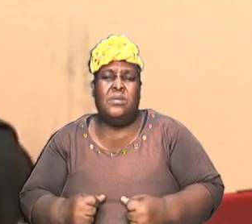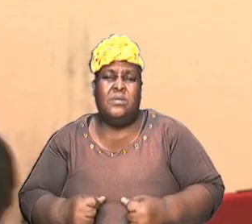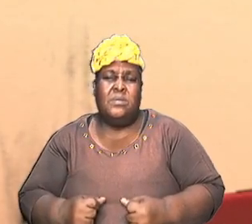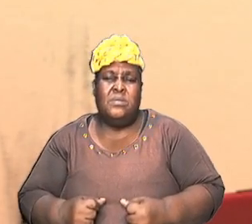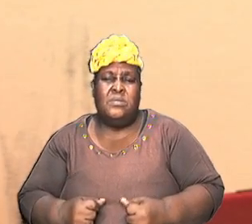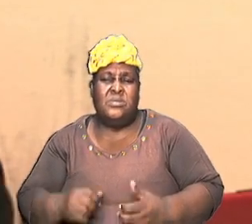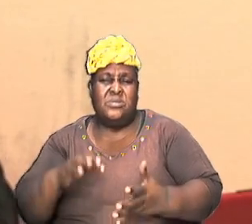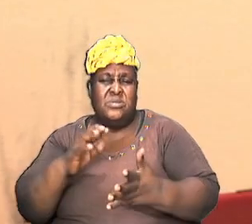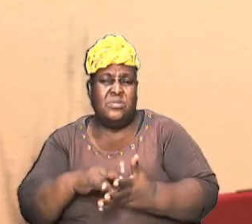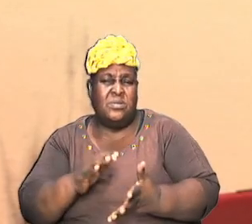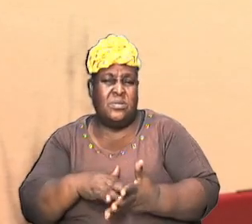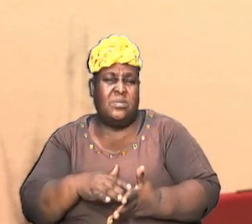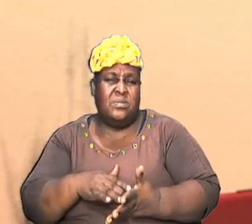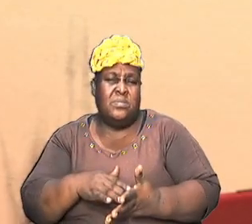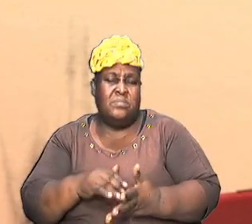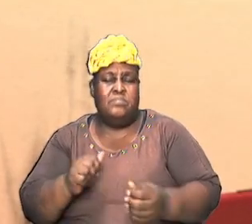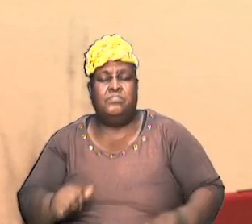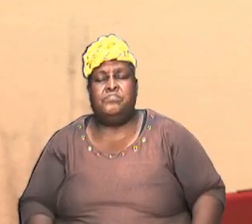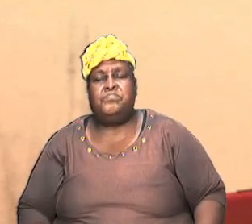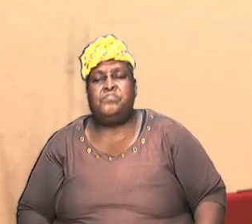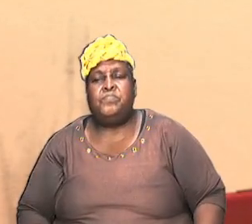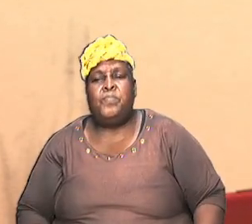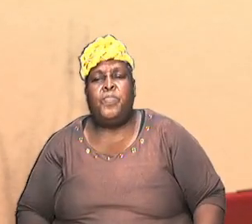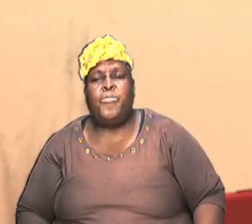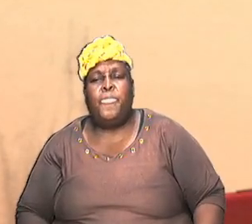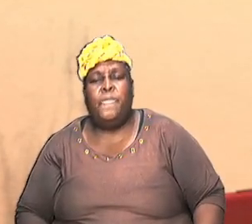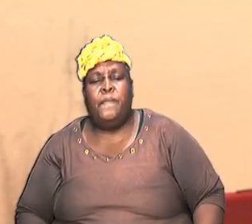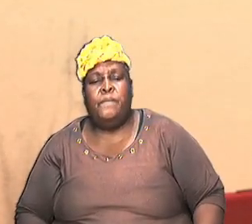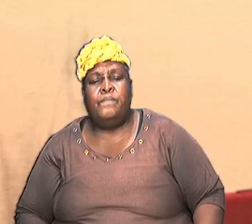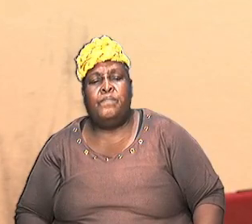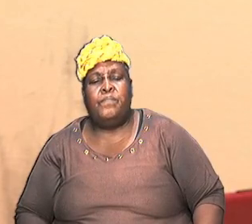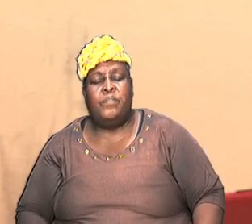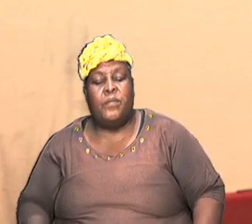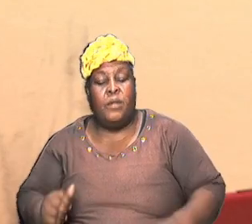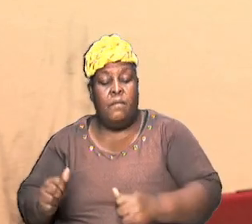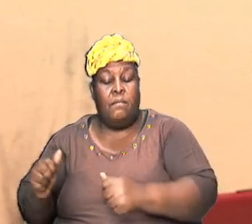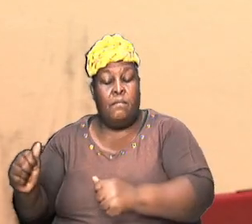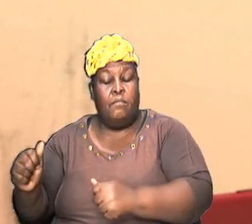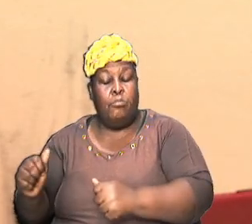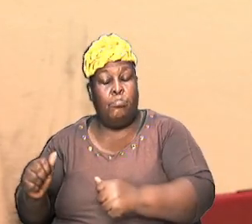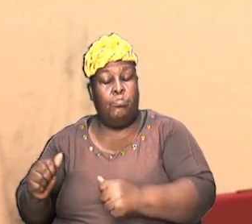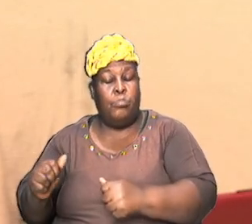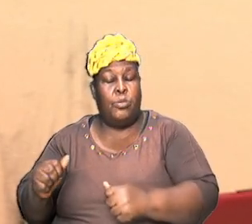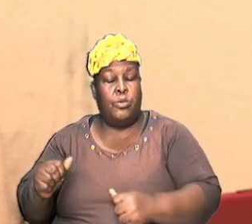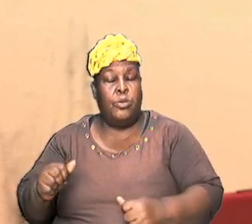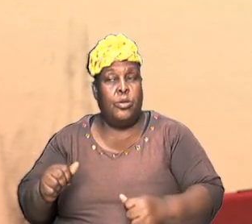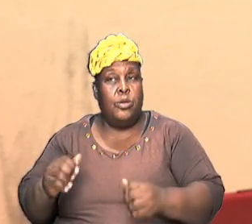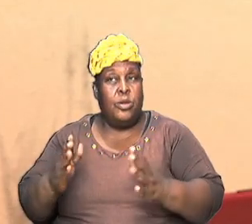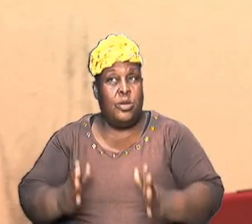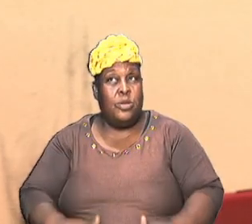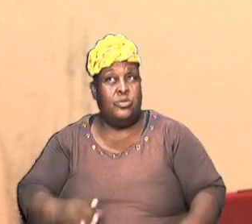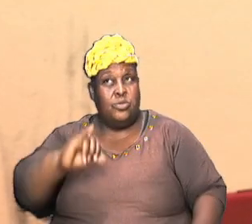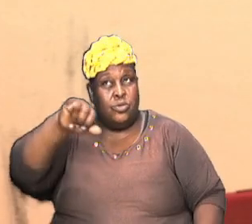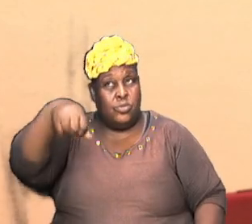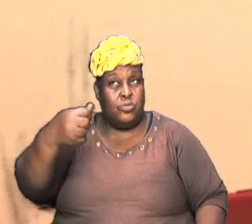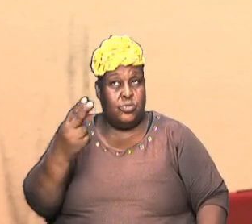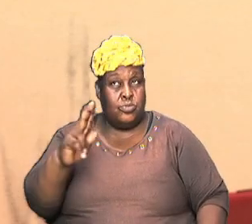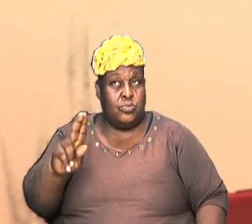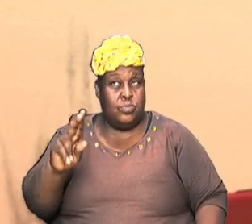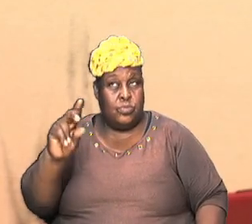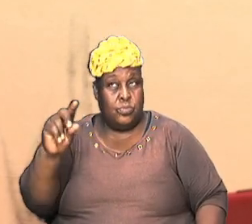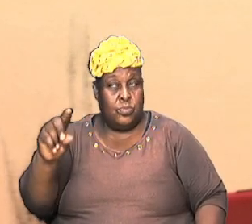part of the 66 that we had but if the apostle Jude make reference to it as it relates to the coming of the Lord